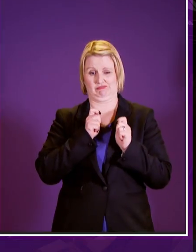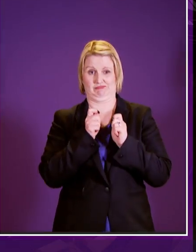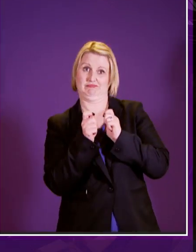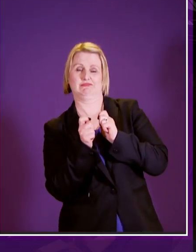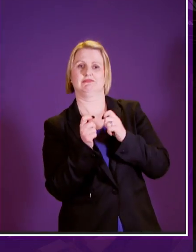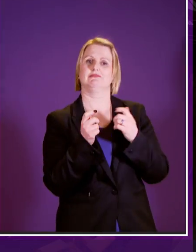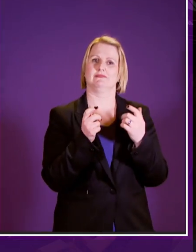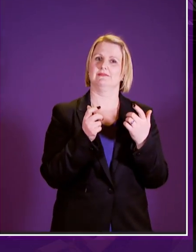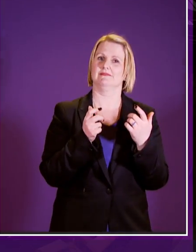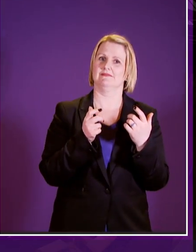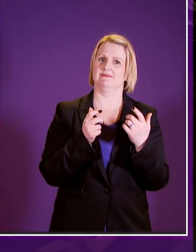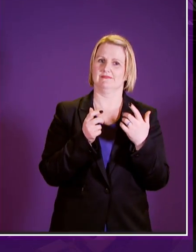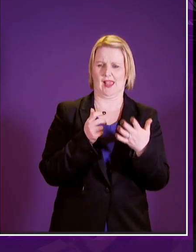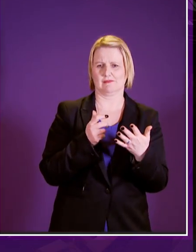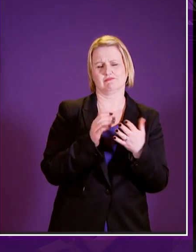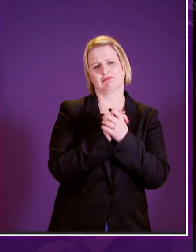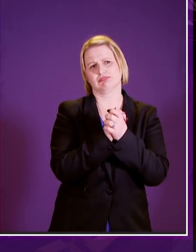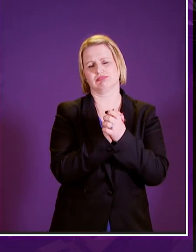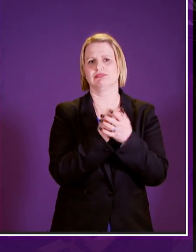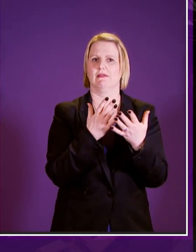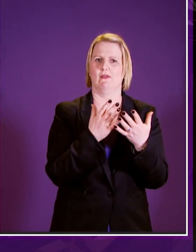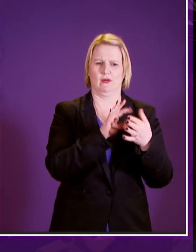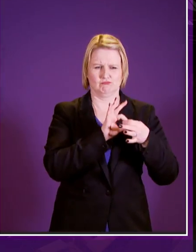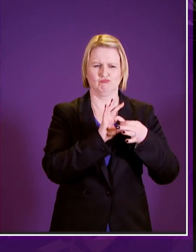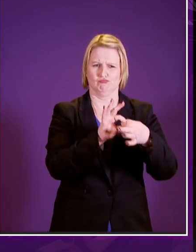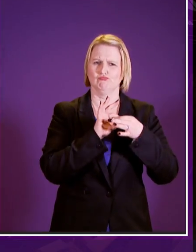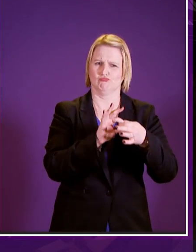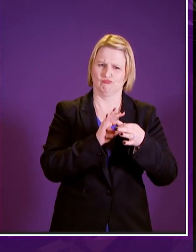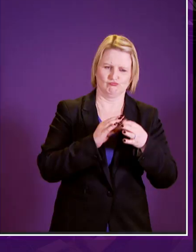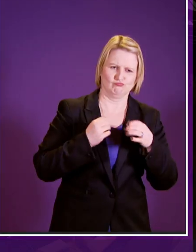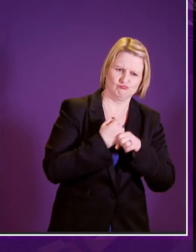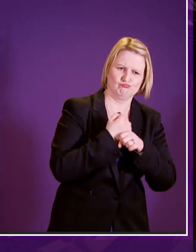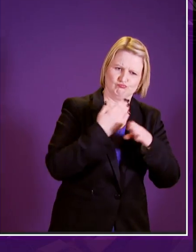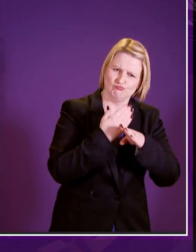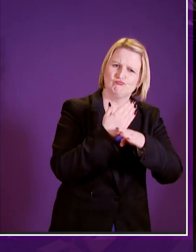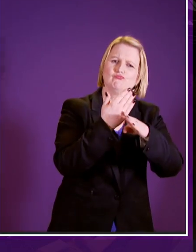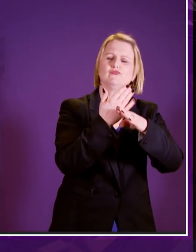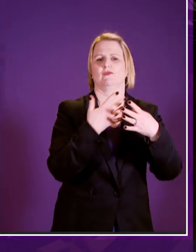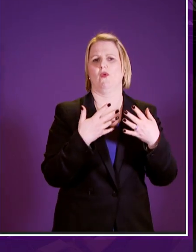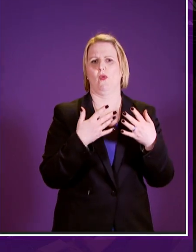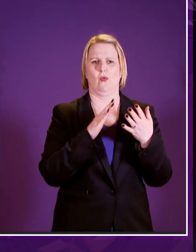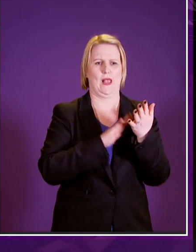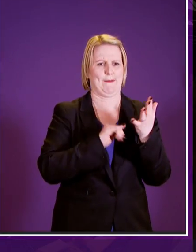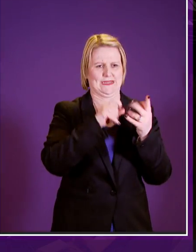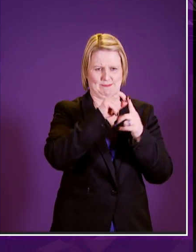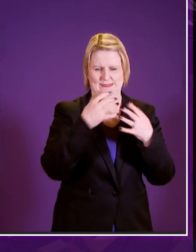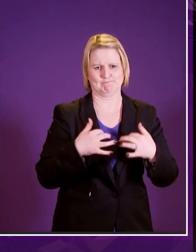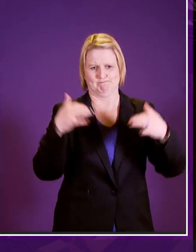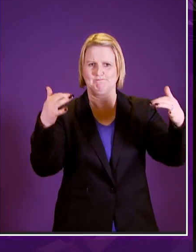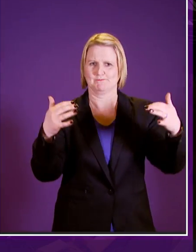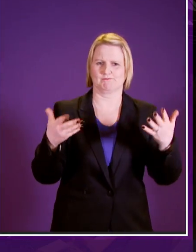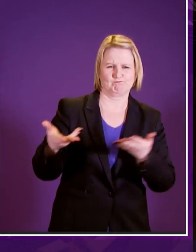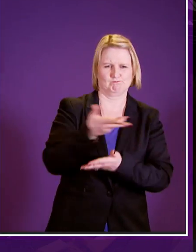credit if i can say so for engaging constructively with the parliament's committees and indeed with opposition msps on this critical matter